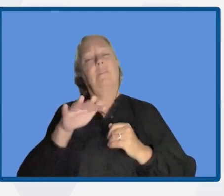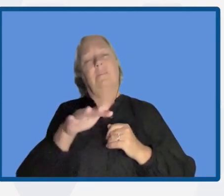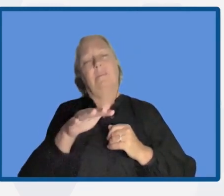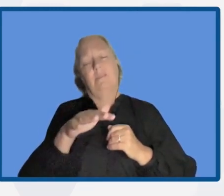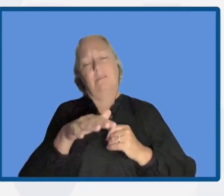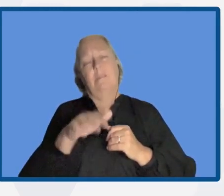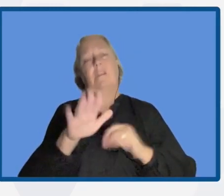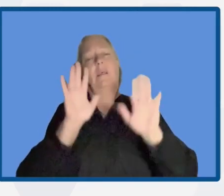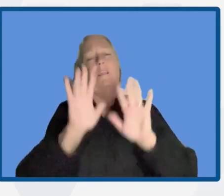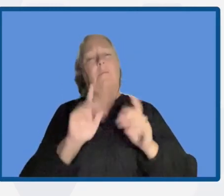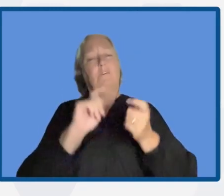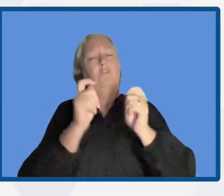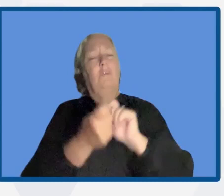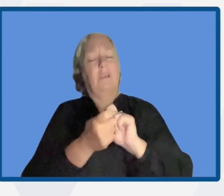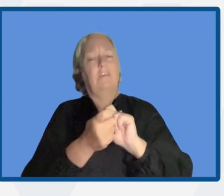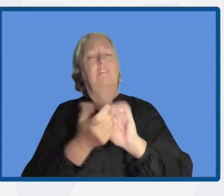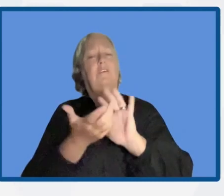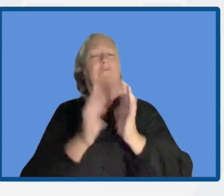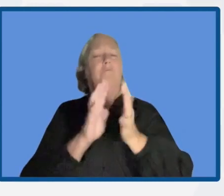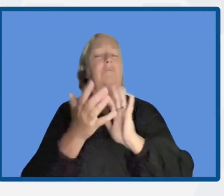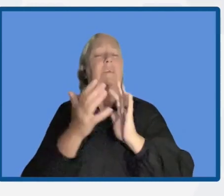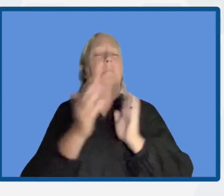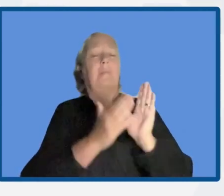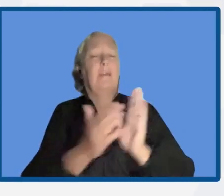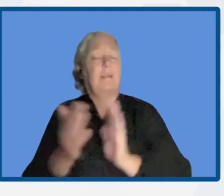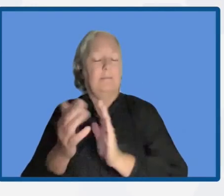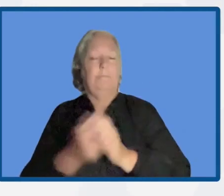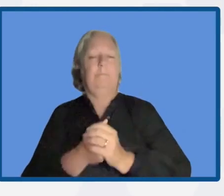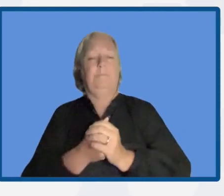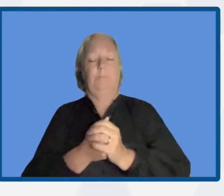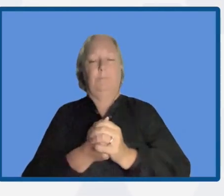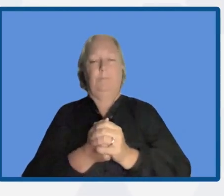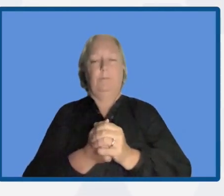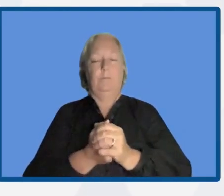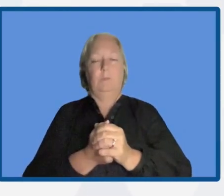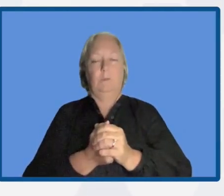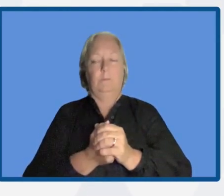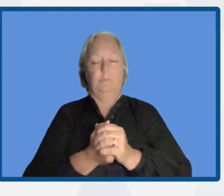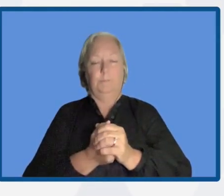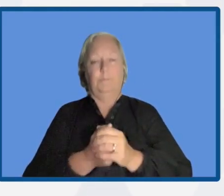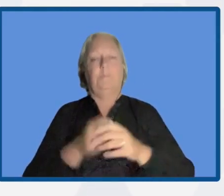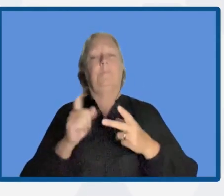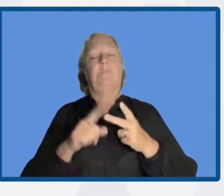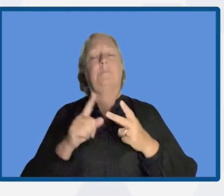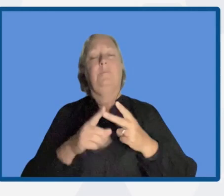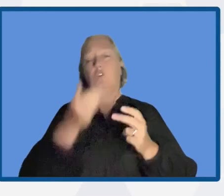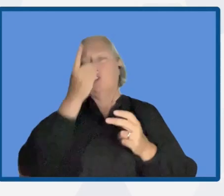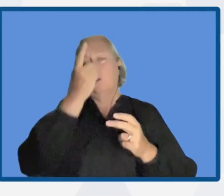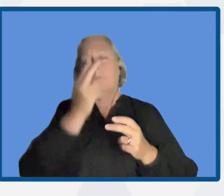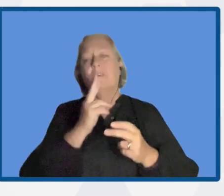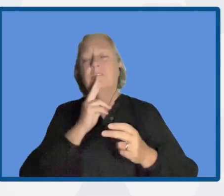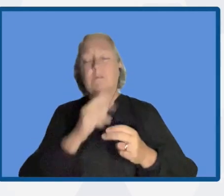change adaptation plans. Makarena Mo, who's the executive